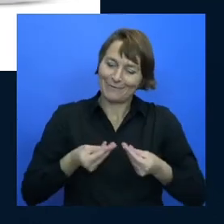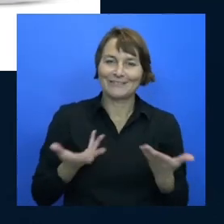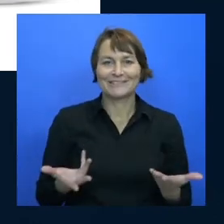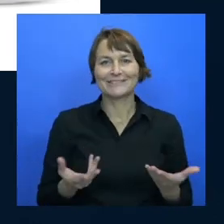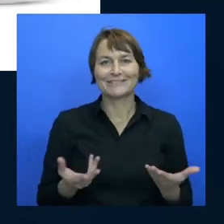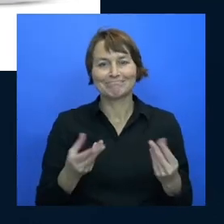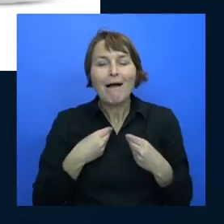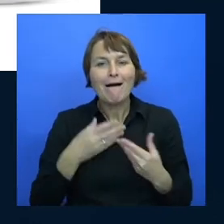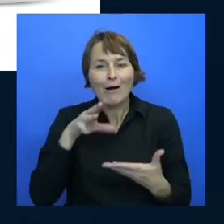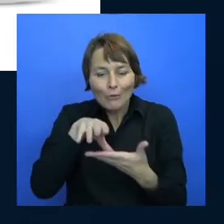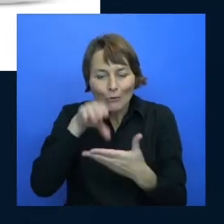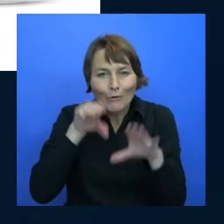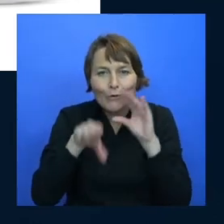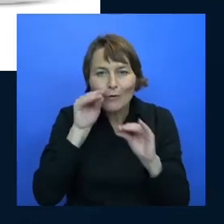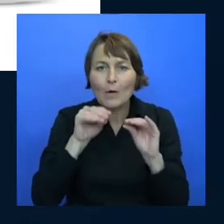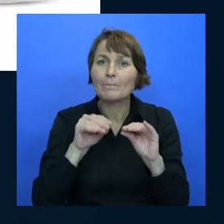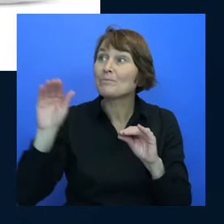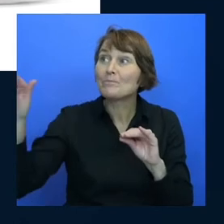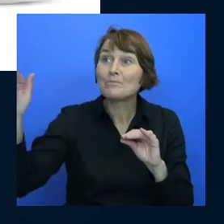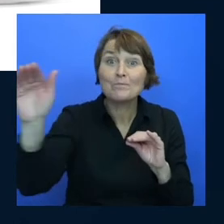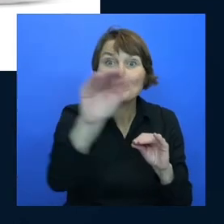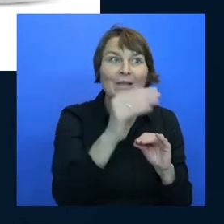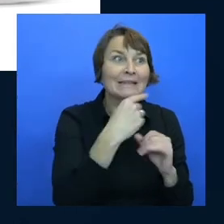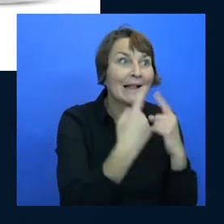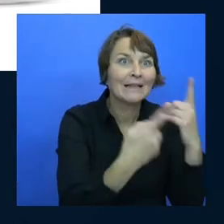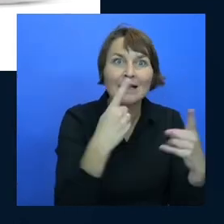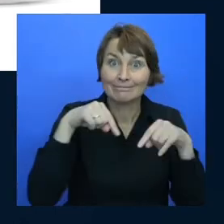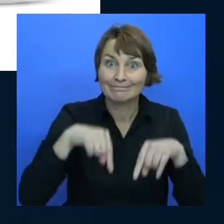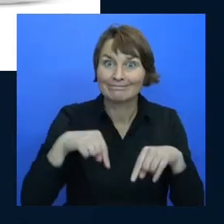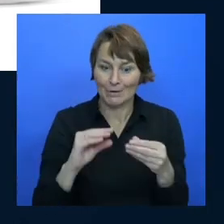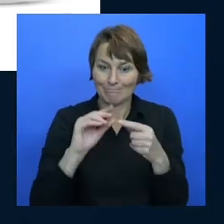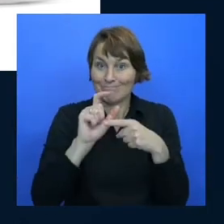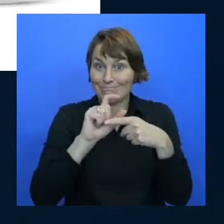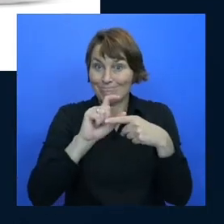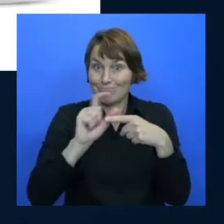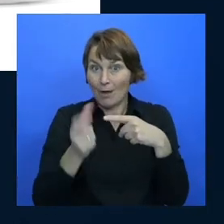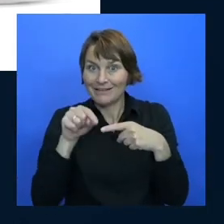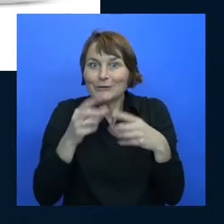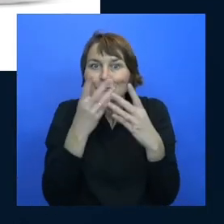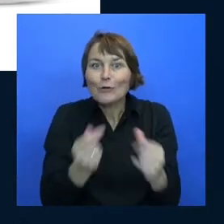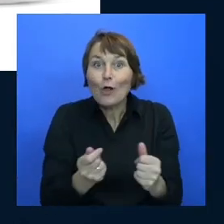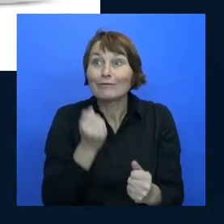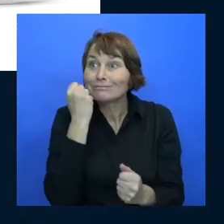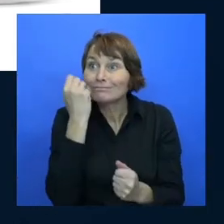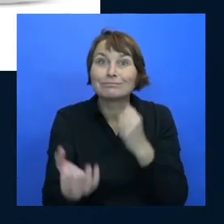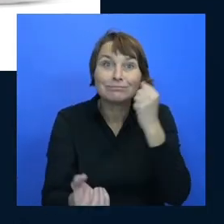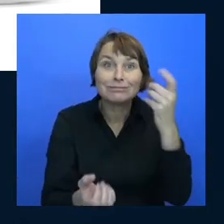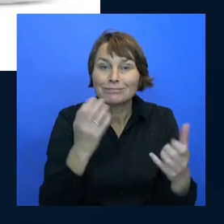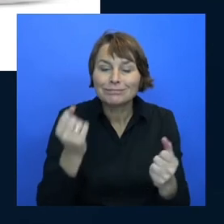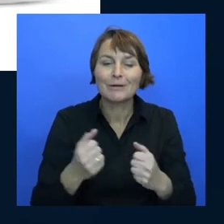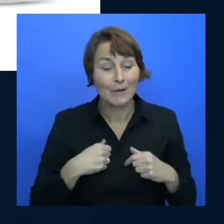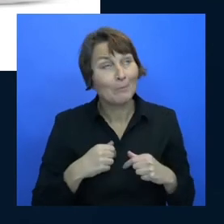out to tell other people to save them time and write a blog post about it you can write a blog post you can google